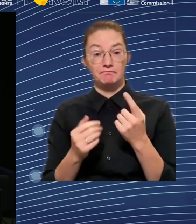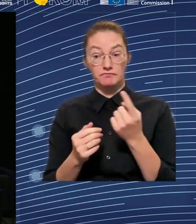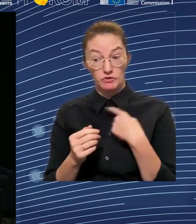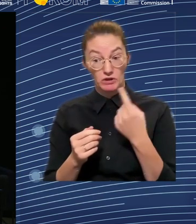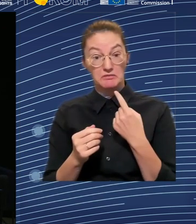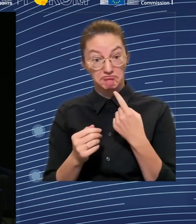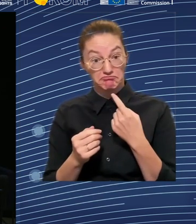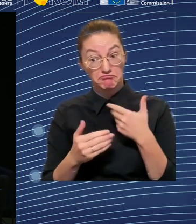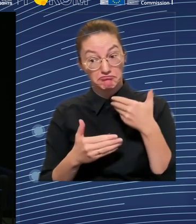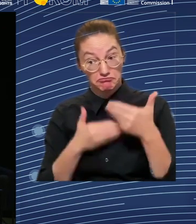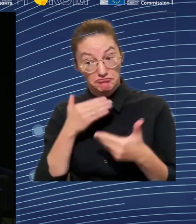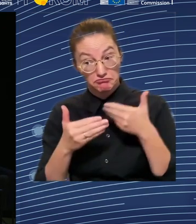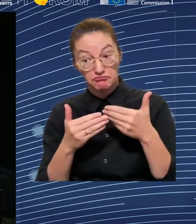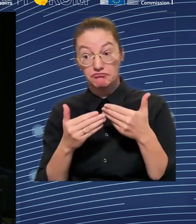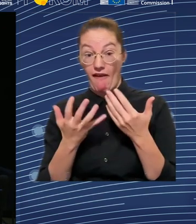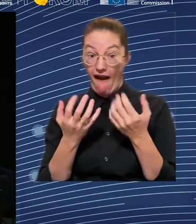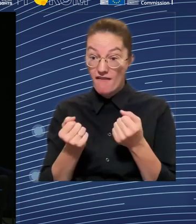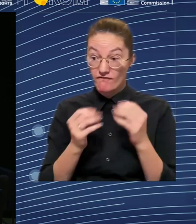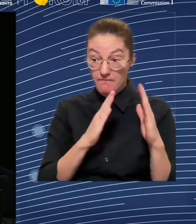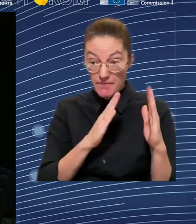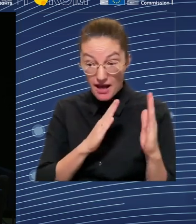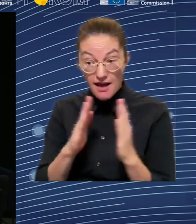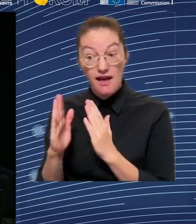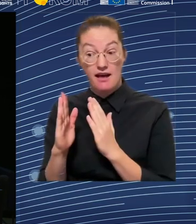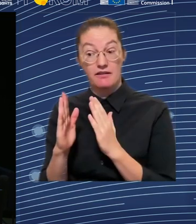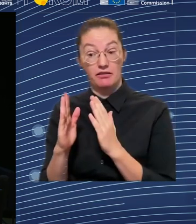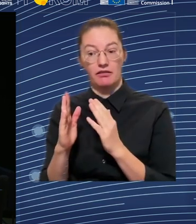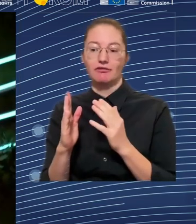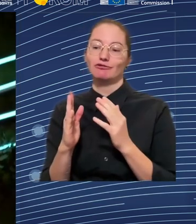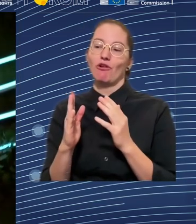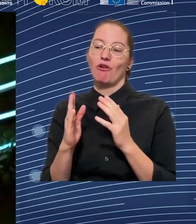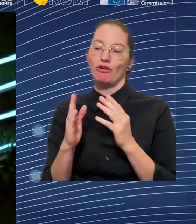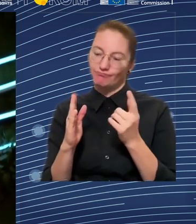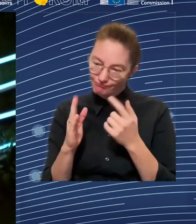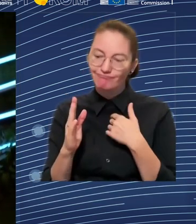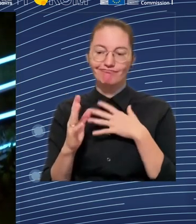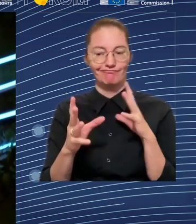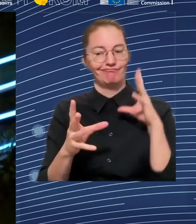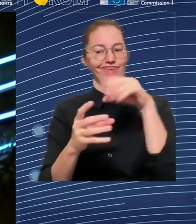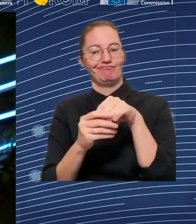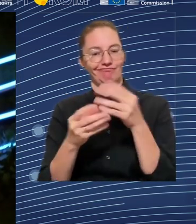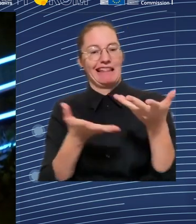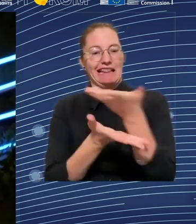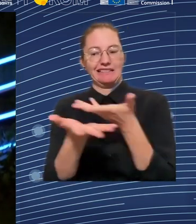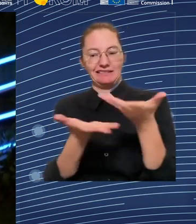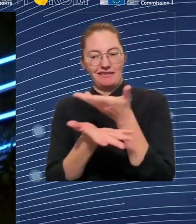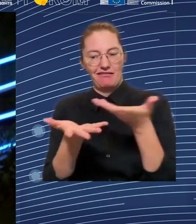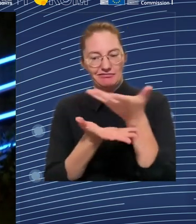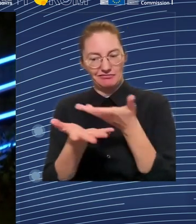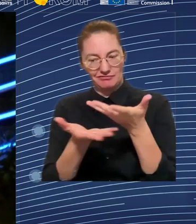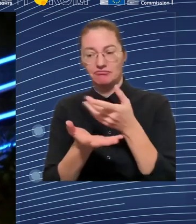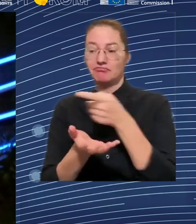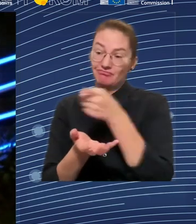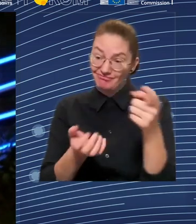that could be made. Just very, very, very quickly on the AI point and your point about dreary